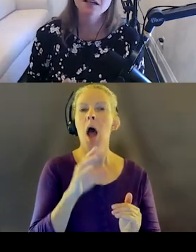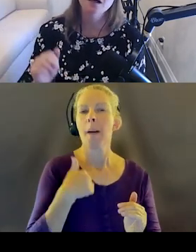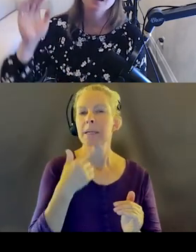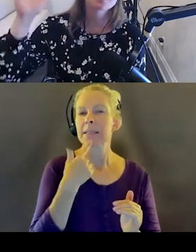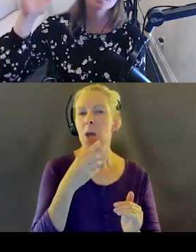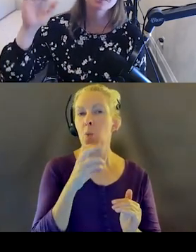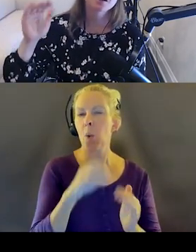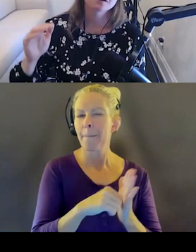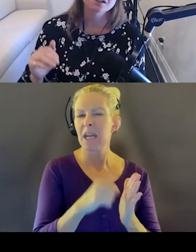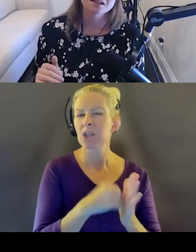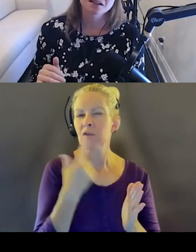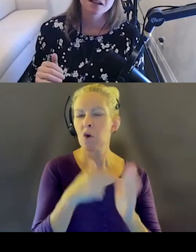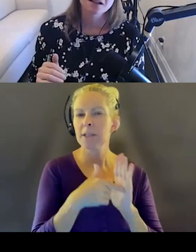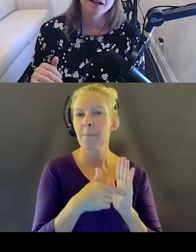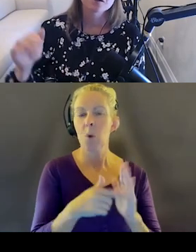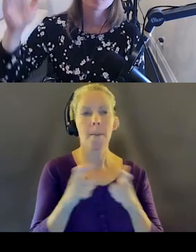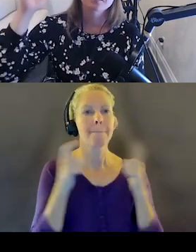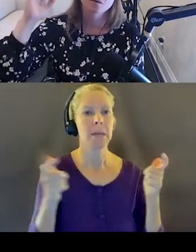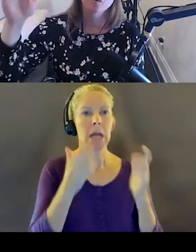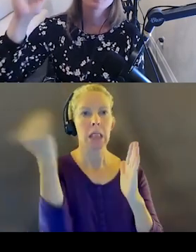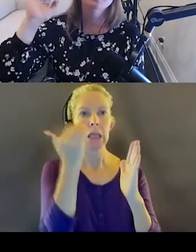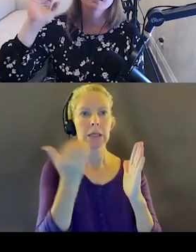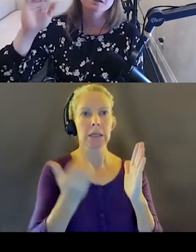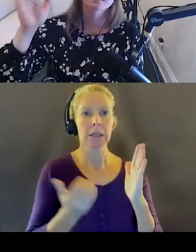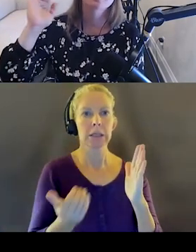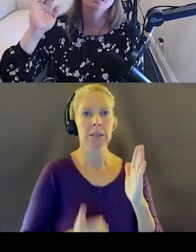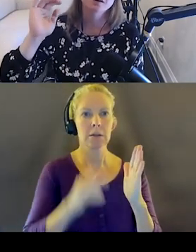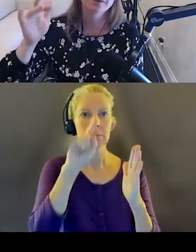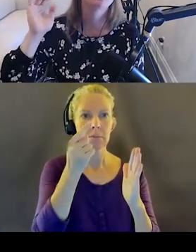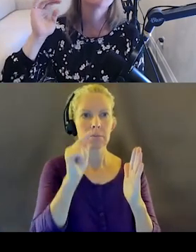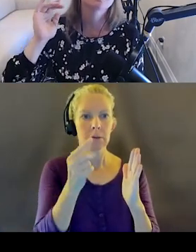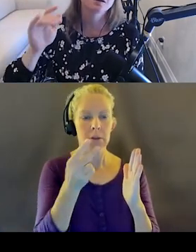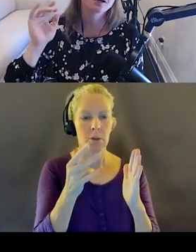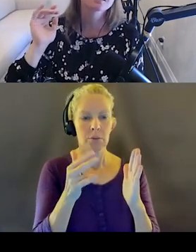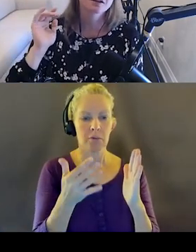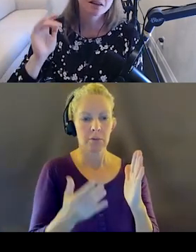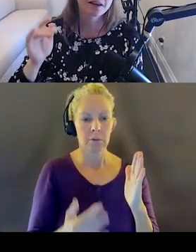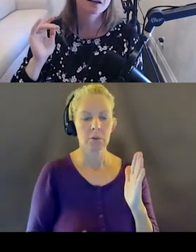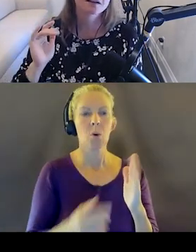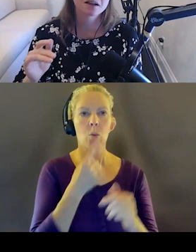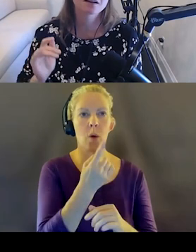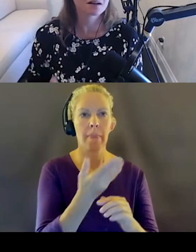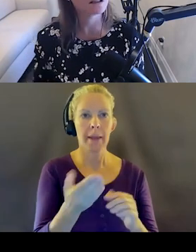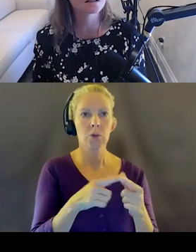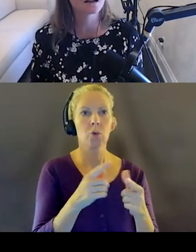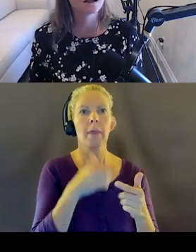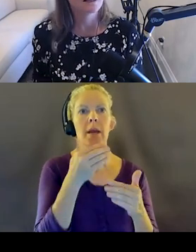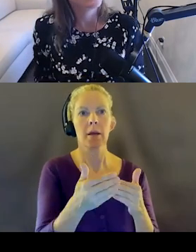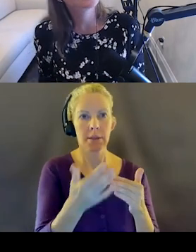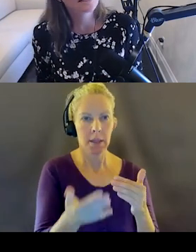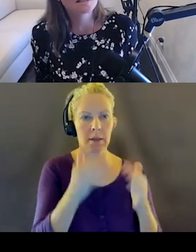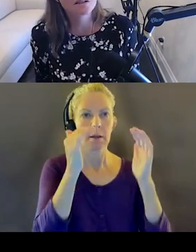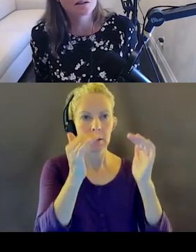for instance. It's just on a big long list. And you're going from one single thing to the next thing in the list.